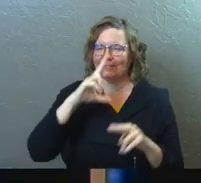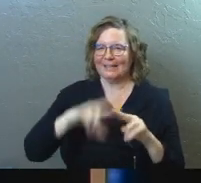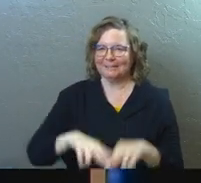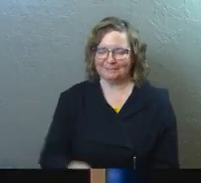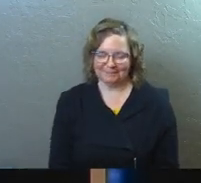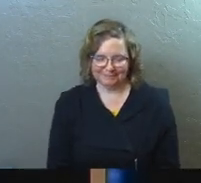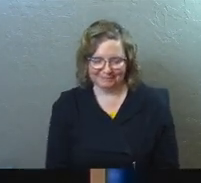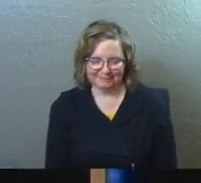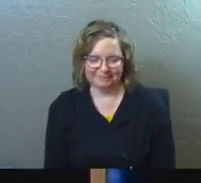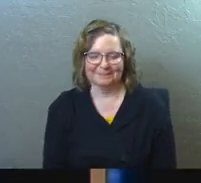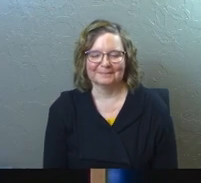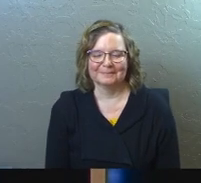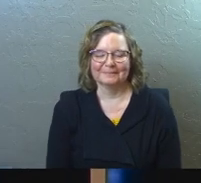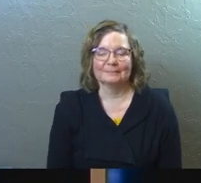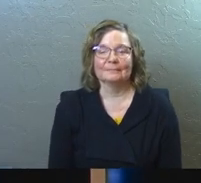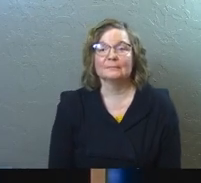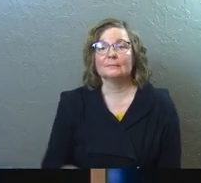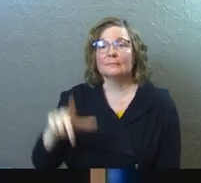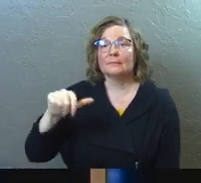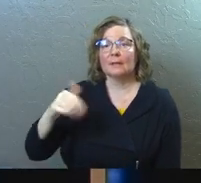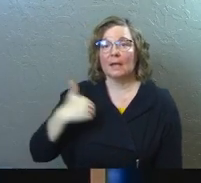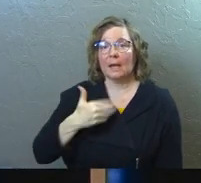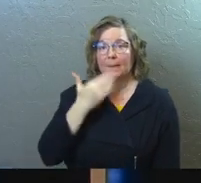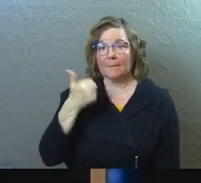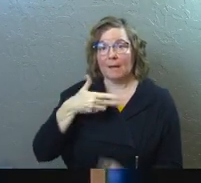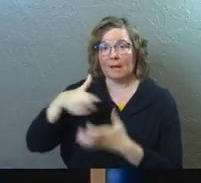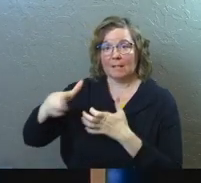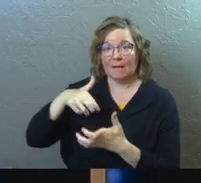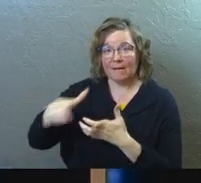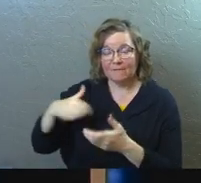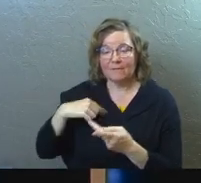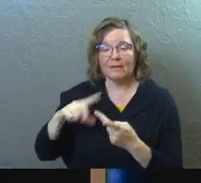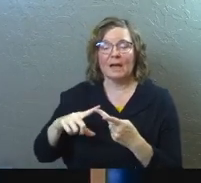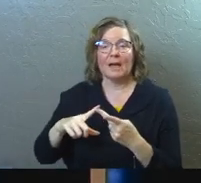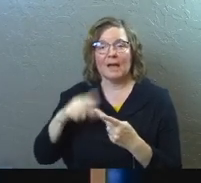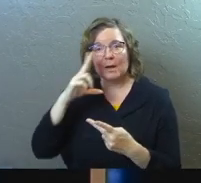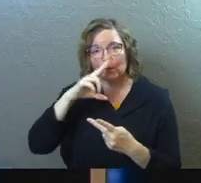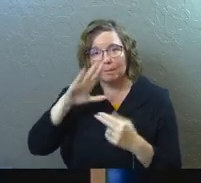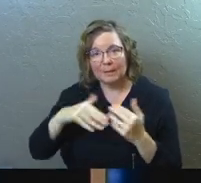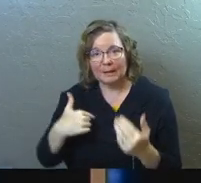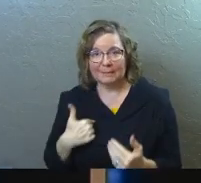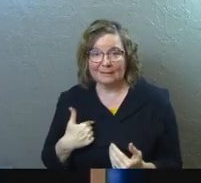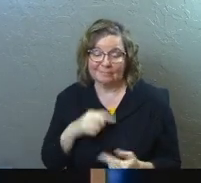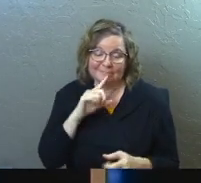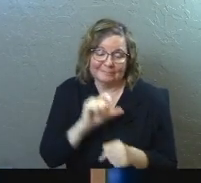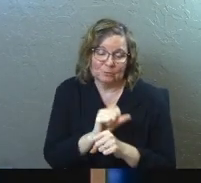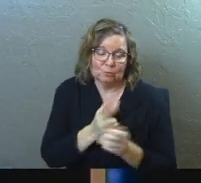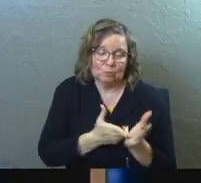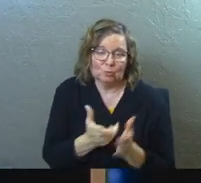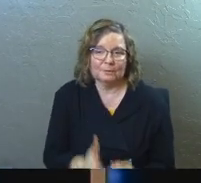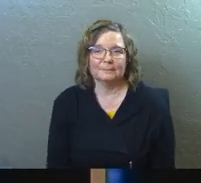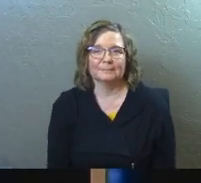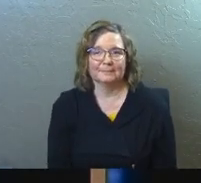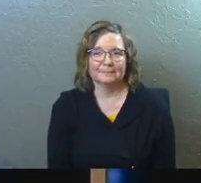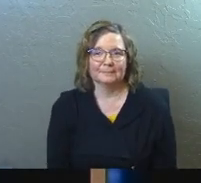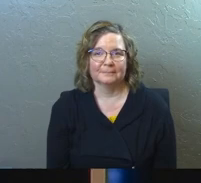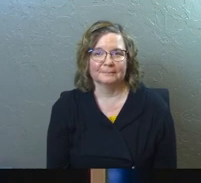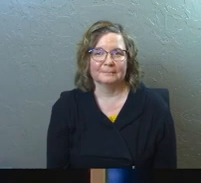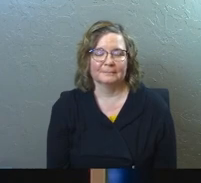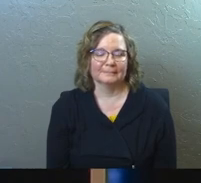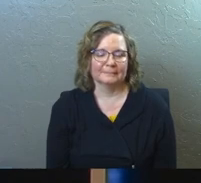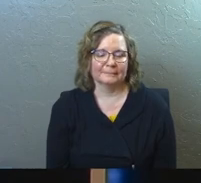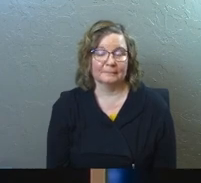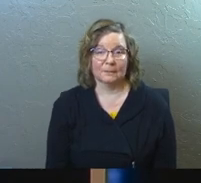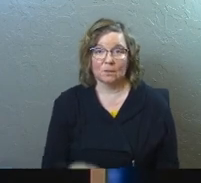fun. Um, Linda's got better laughter and better humor than I do. It's just true. Um,